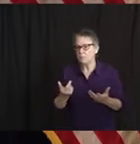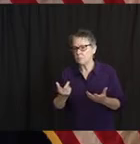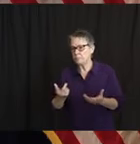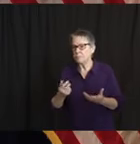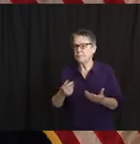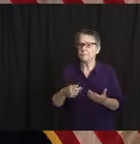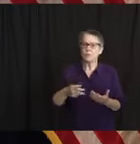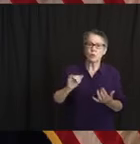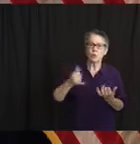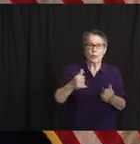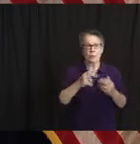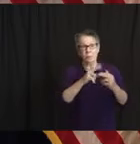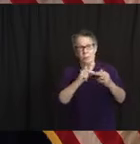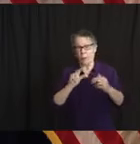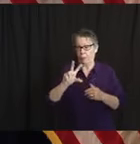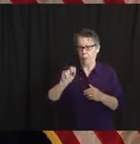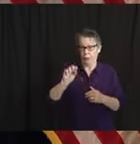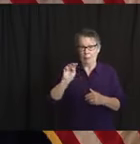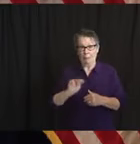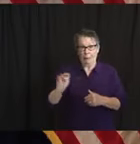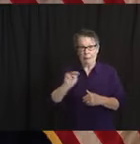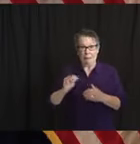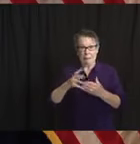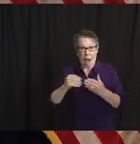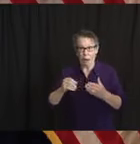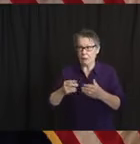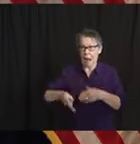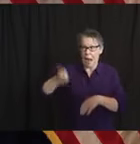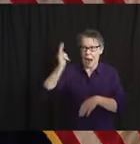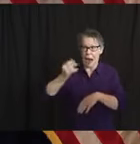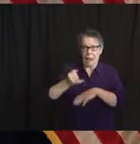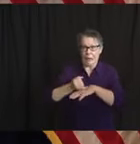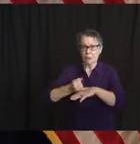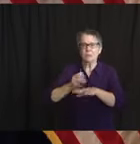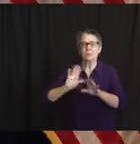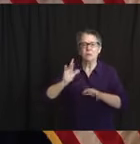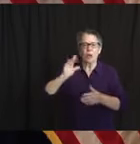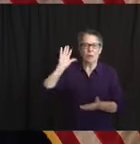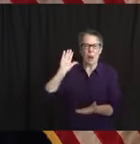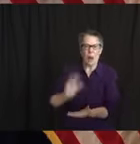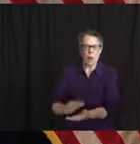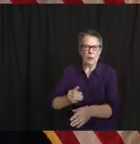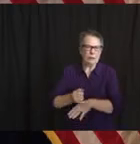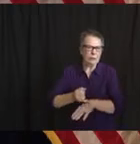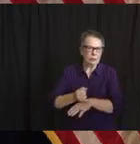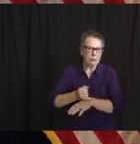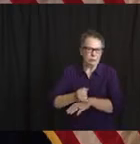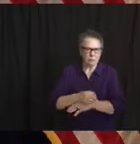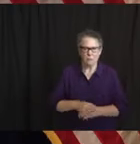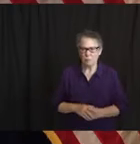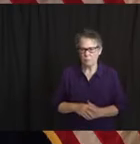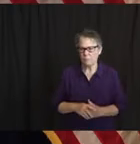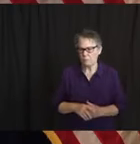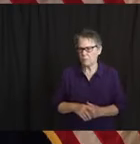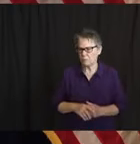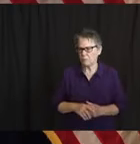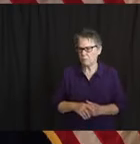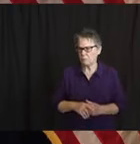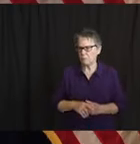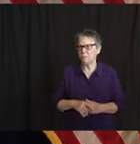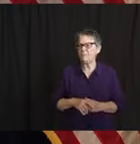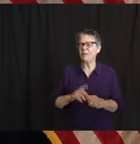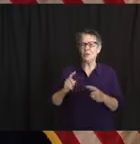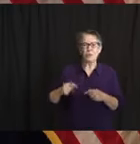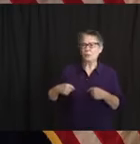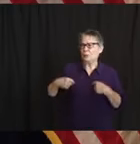rates have been at historically low rates, historically low levels, pardon me, for a significant amount